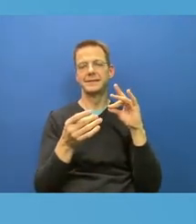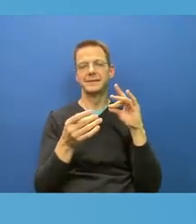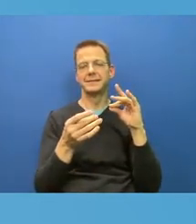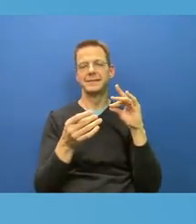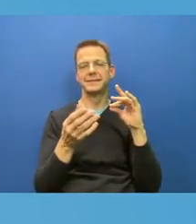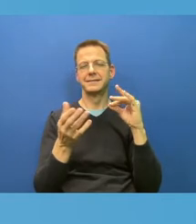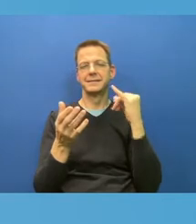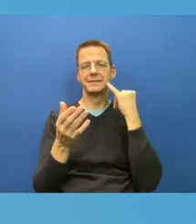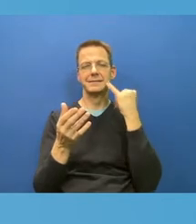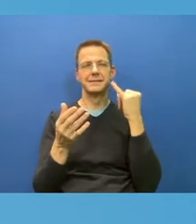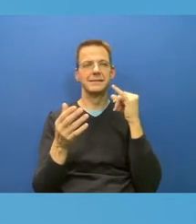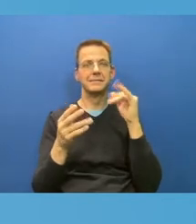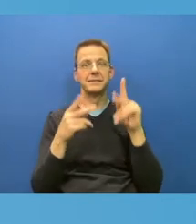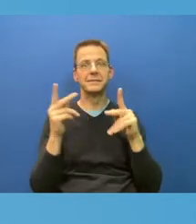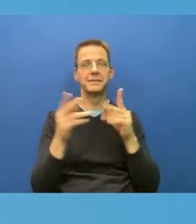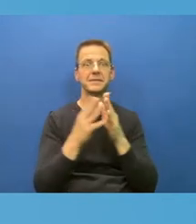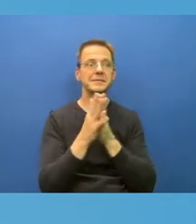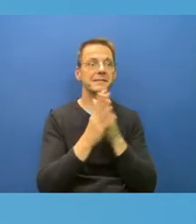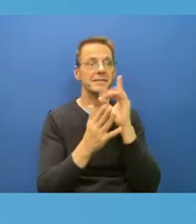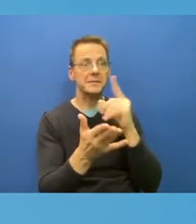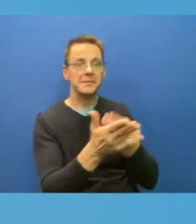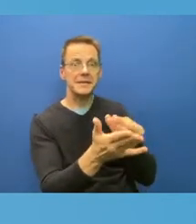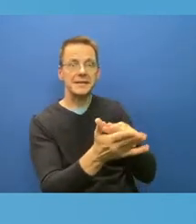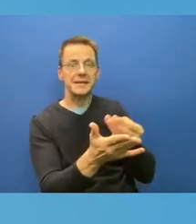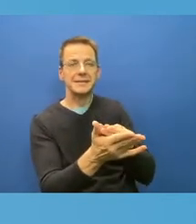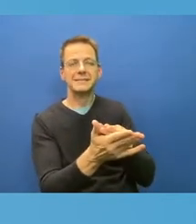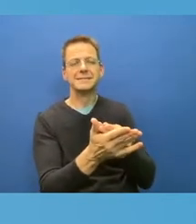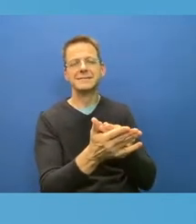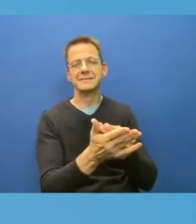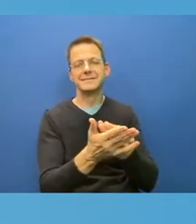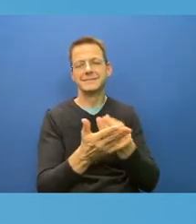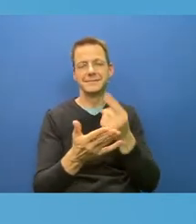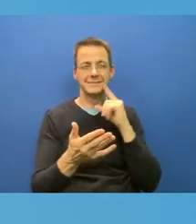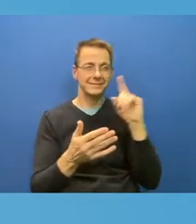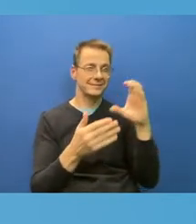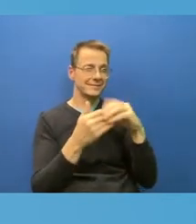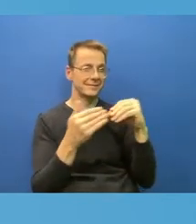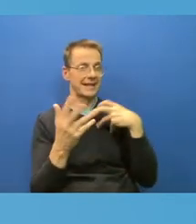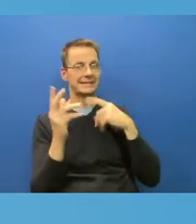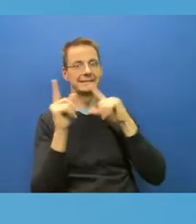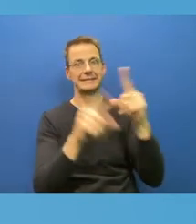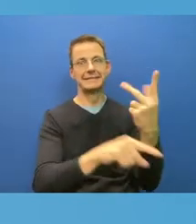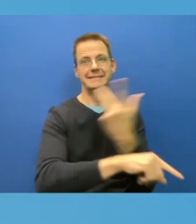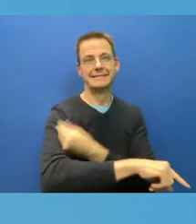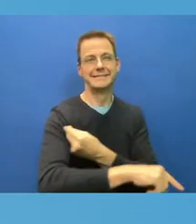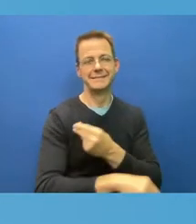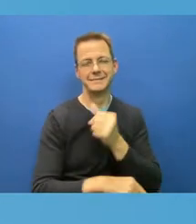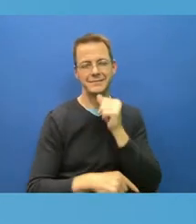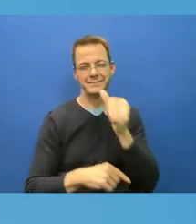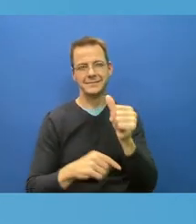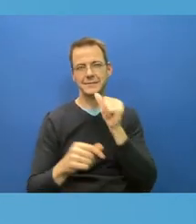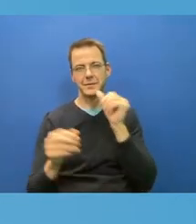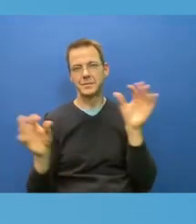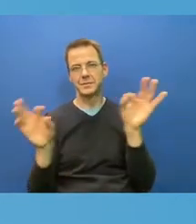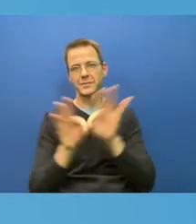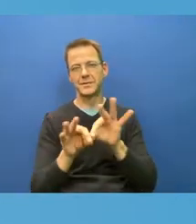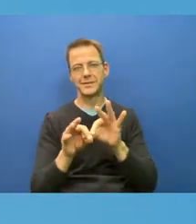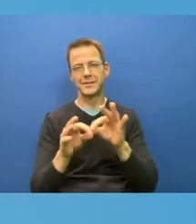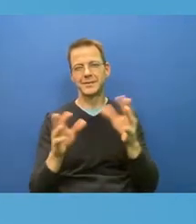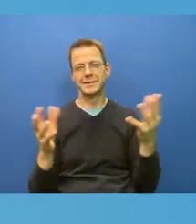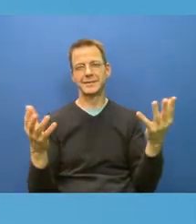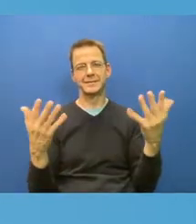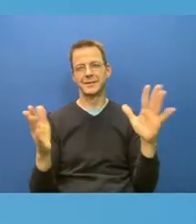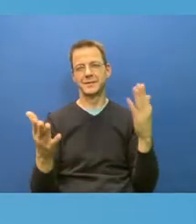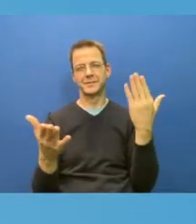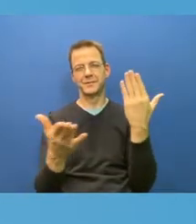getting vaccinated, that's borne out by data. In fact, people can go the opposite direction, dig their heels